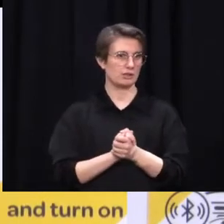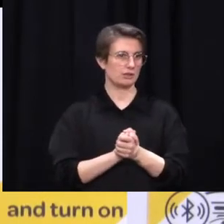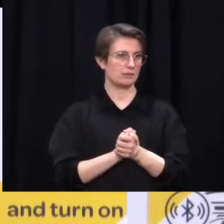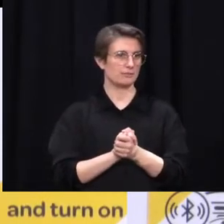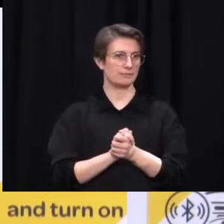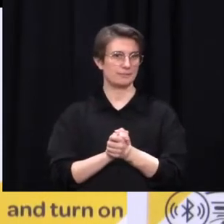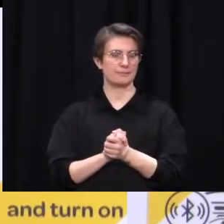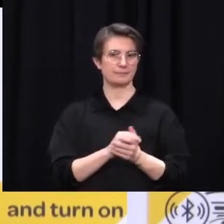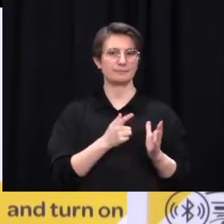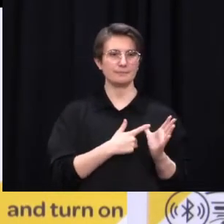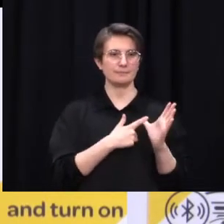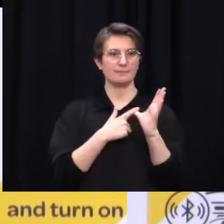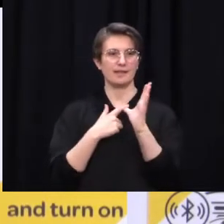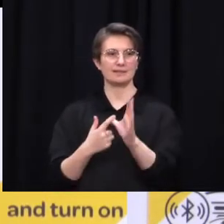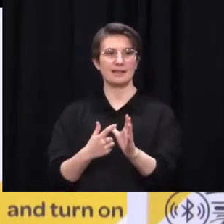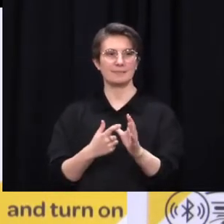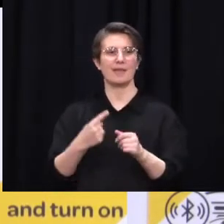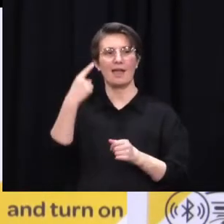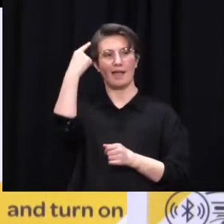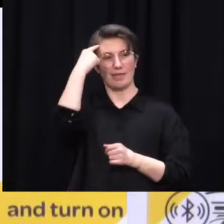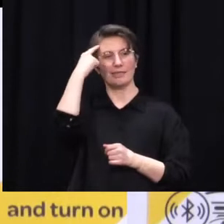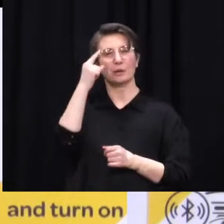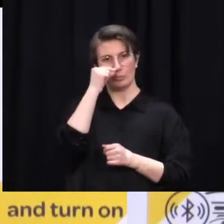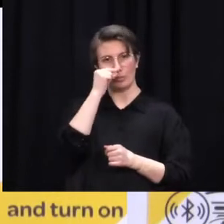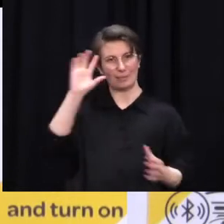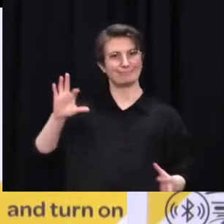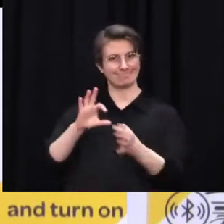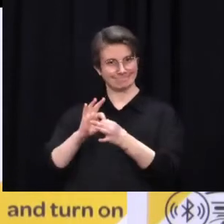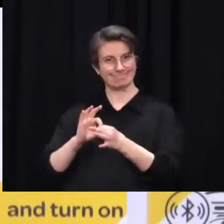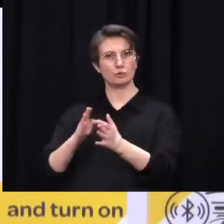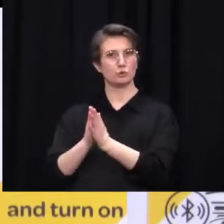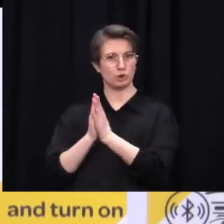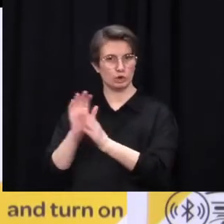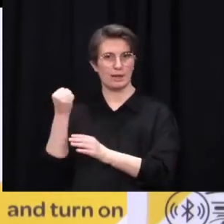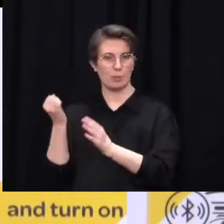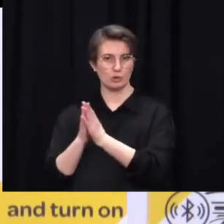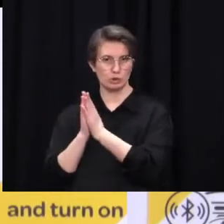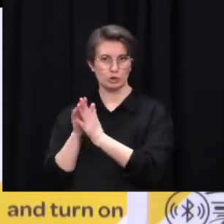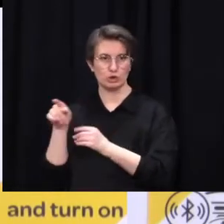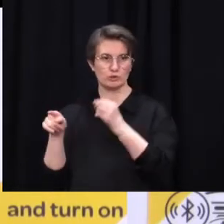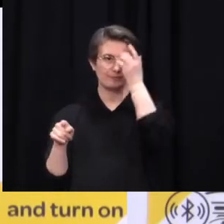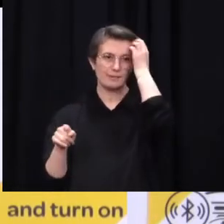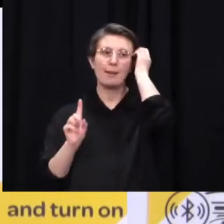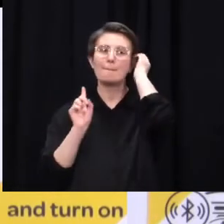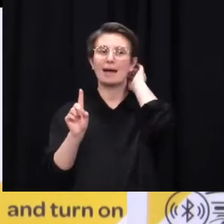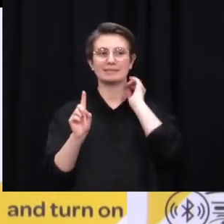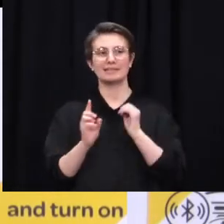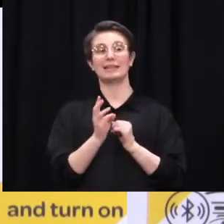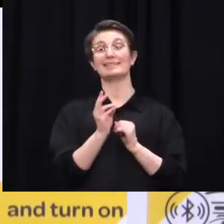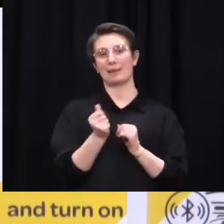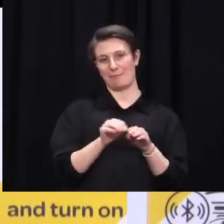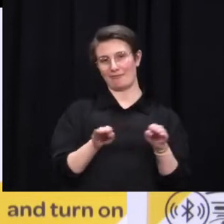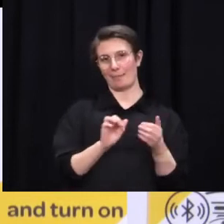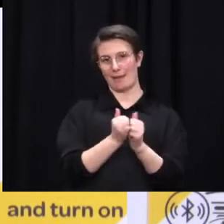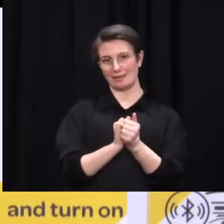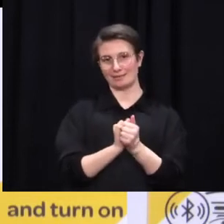the initial cases were all clustered around a flat and acquaintances, partners, workmates around that. And this is what we do see. And